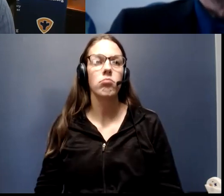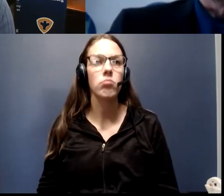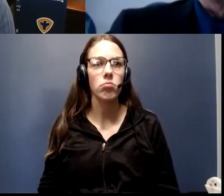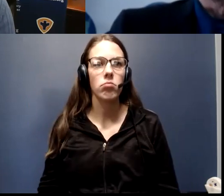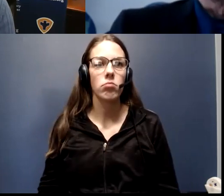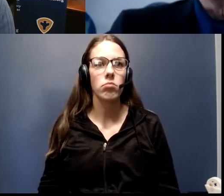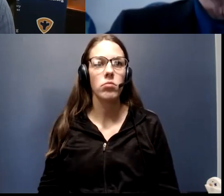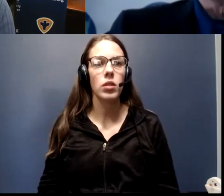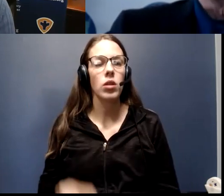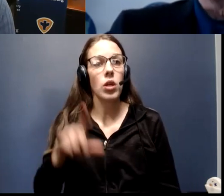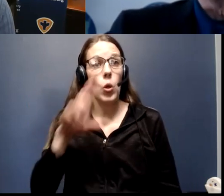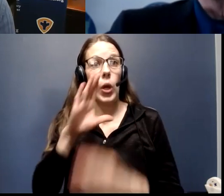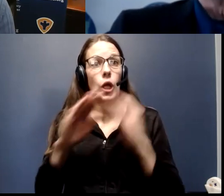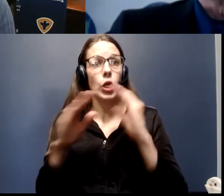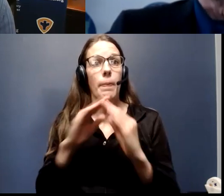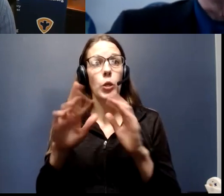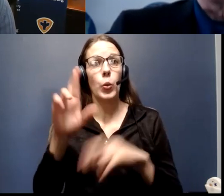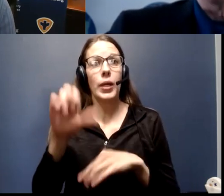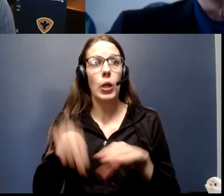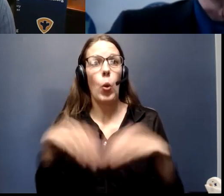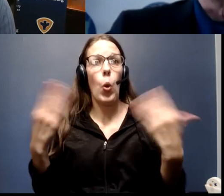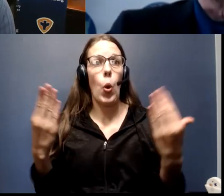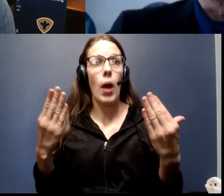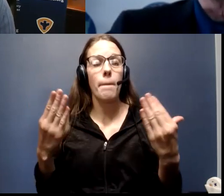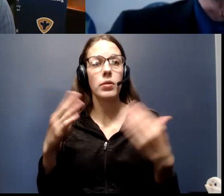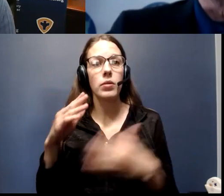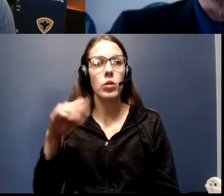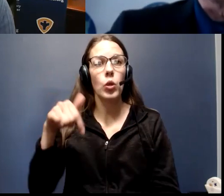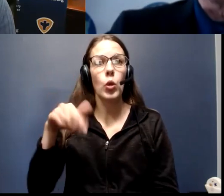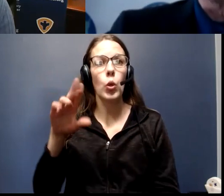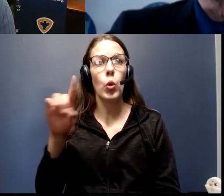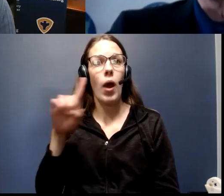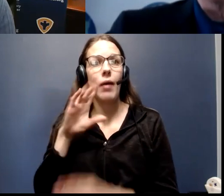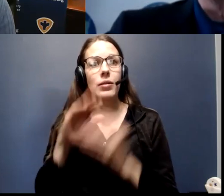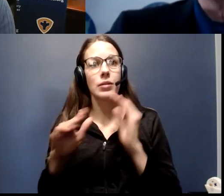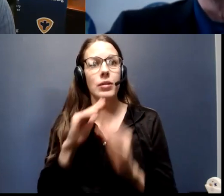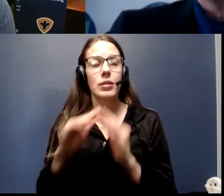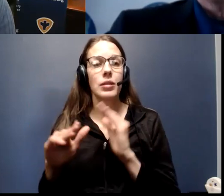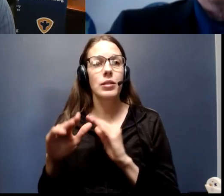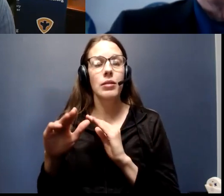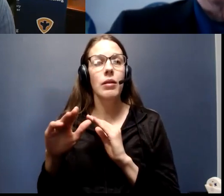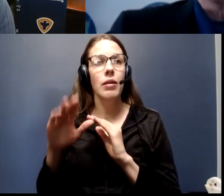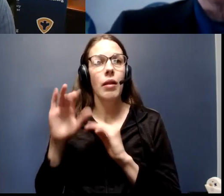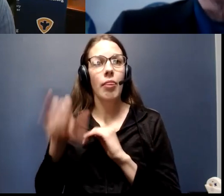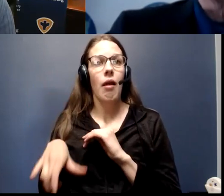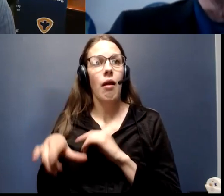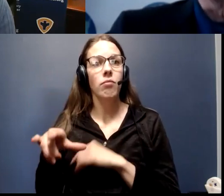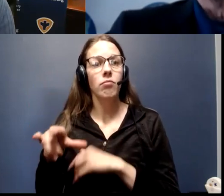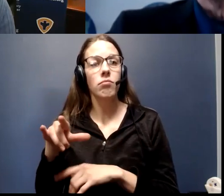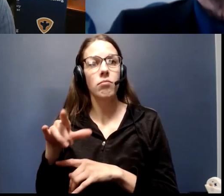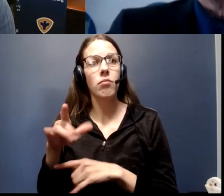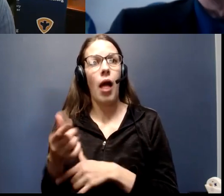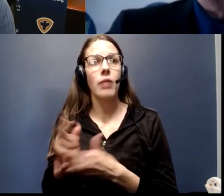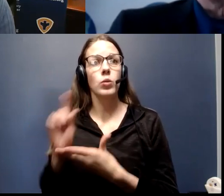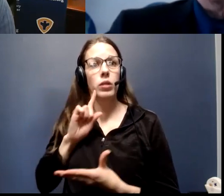So as our communities reopen, as the Quad Cities on our side did in part last week,